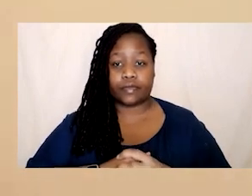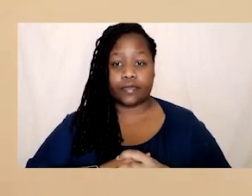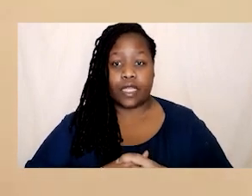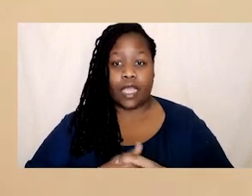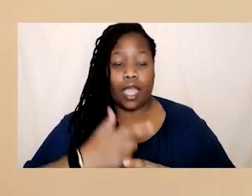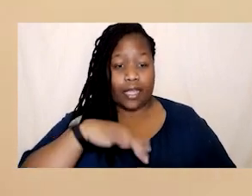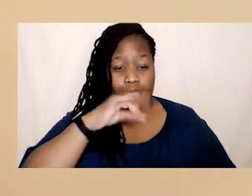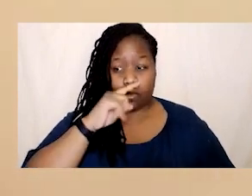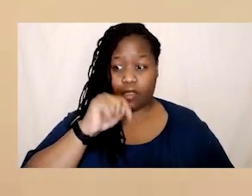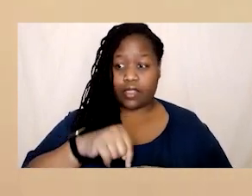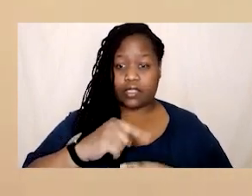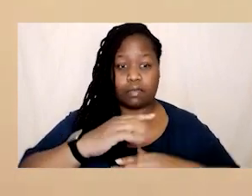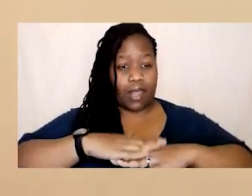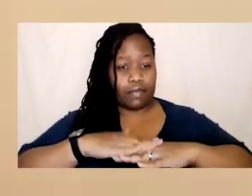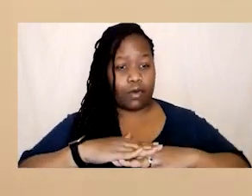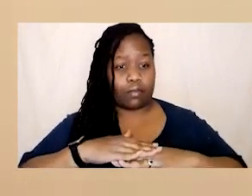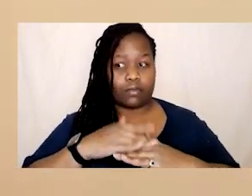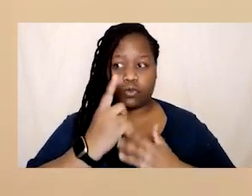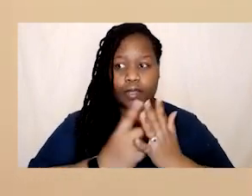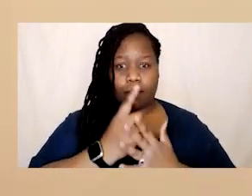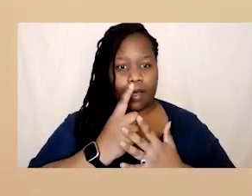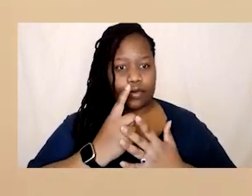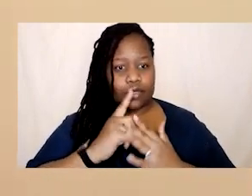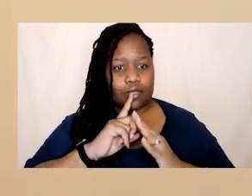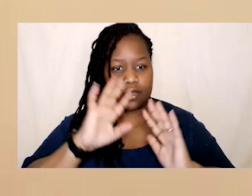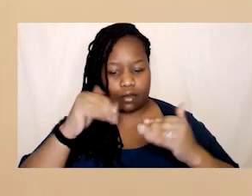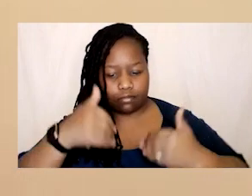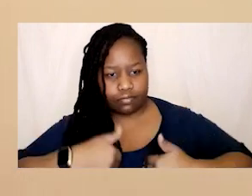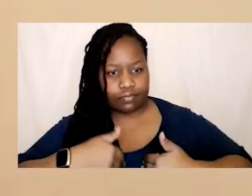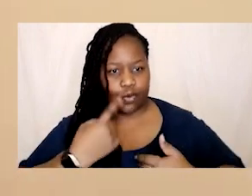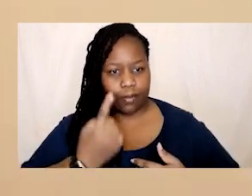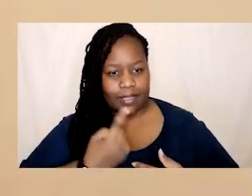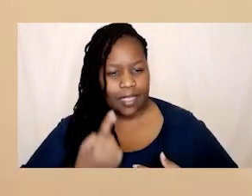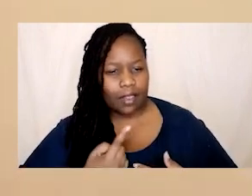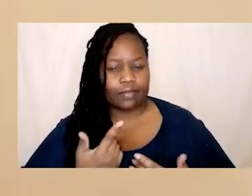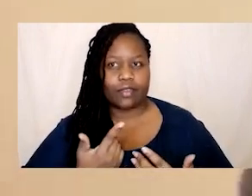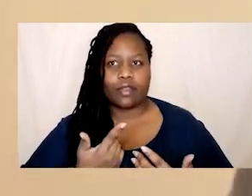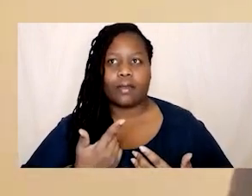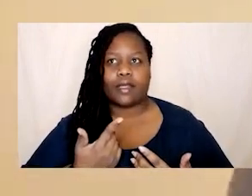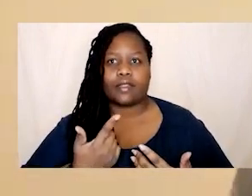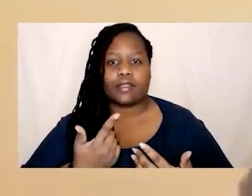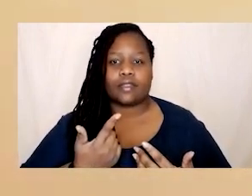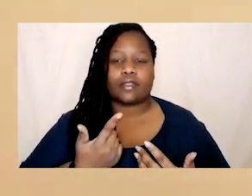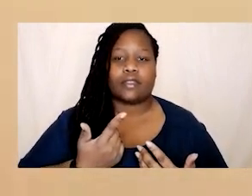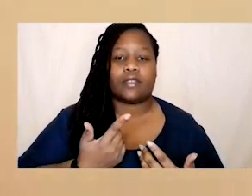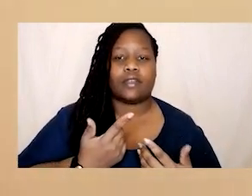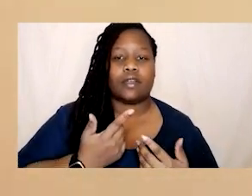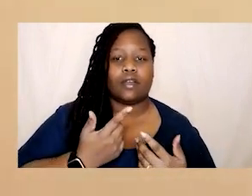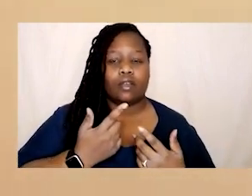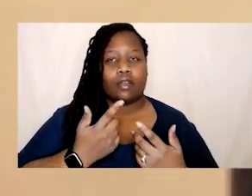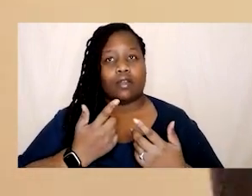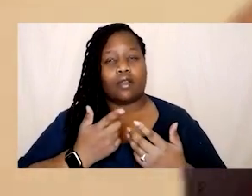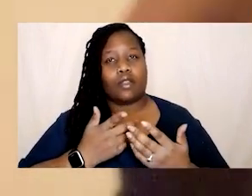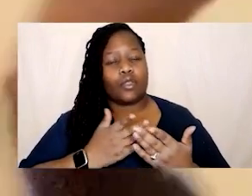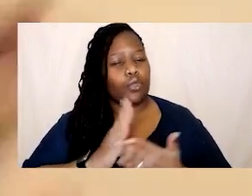um but it's really interesting coming back from sabbatical how some of that was still in my trauma